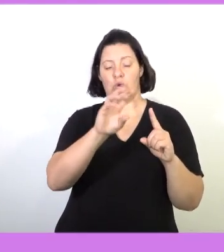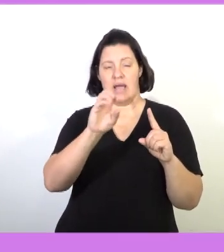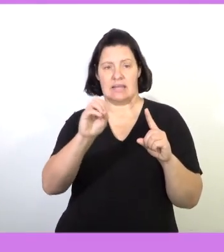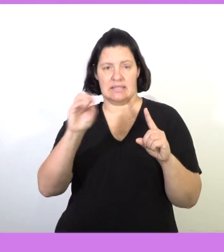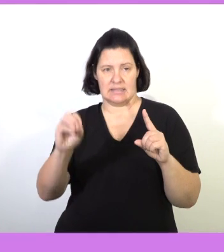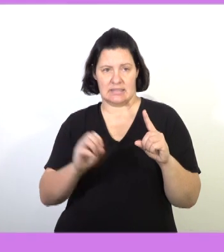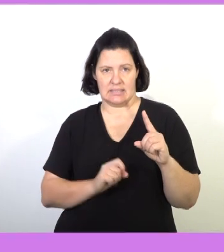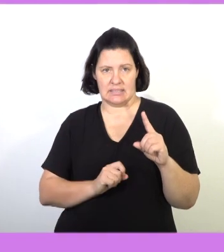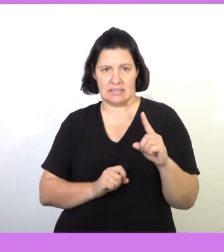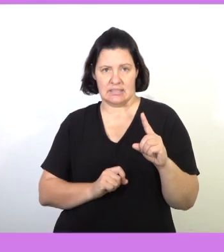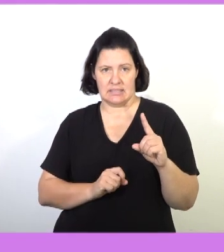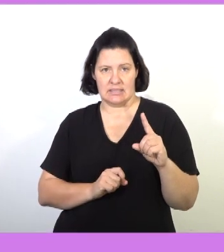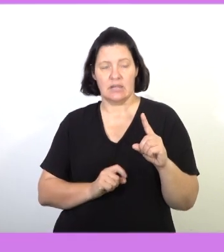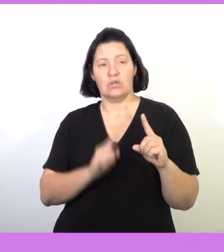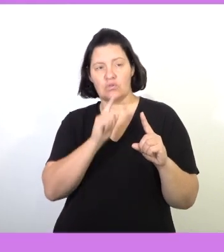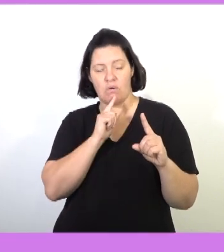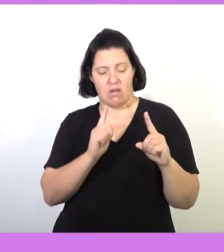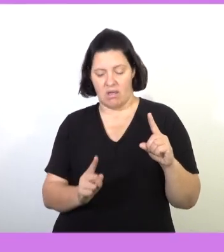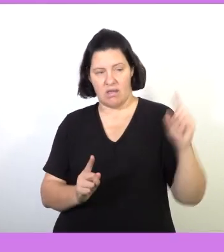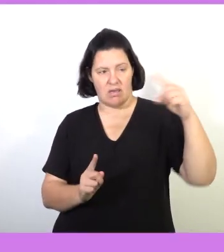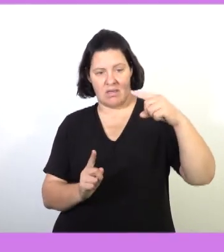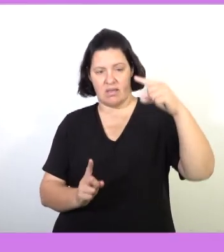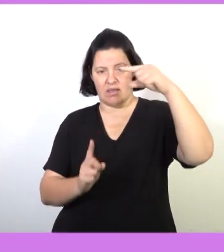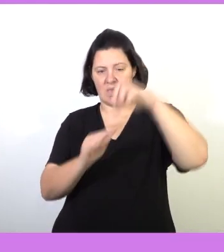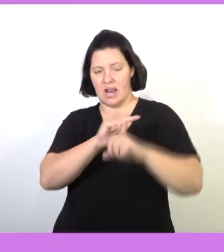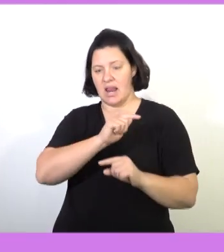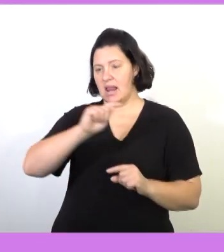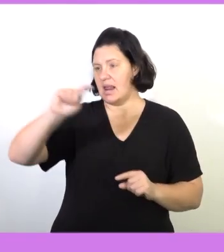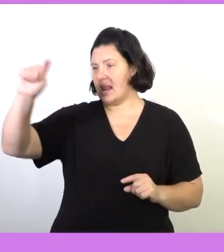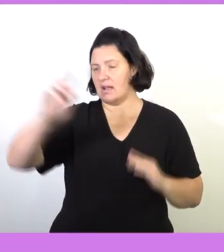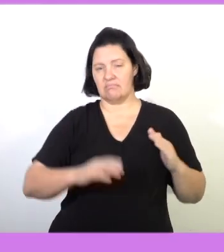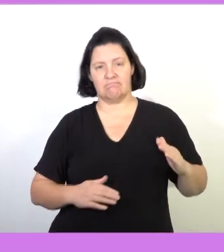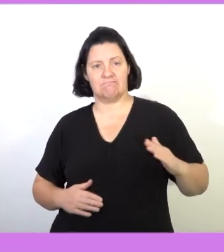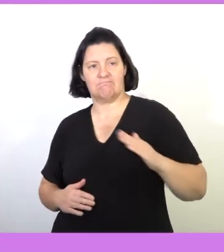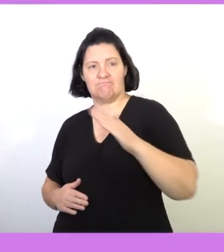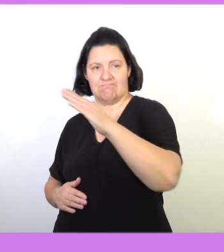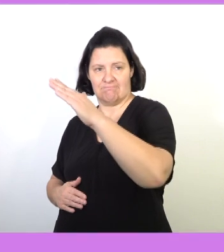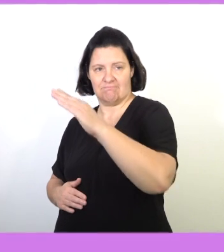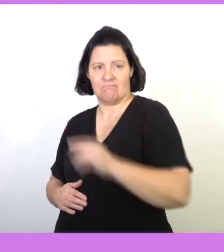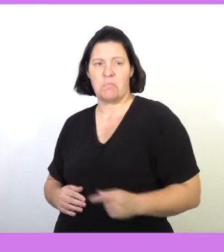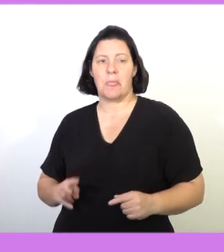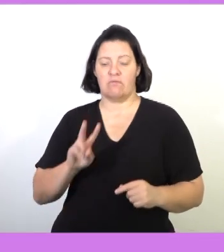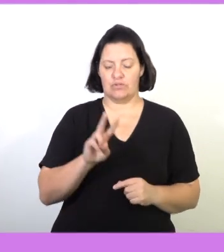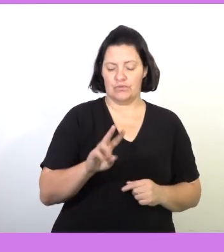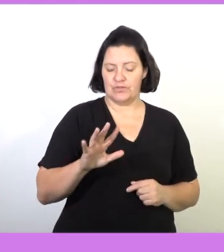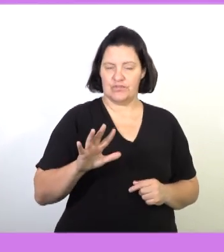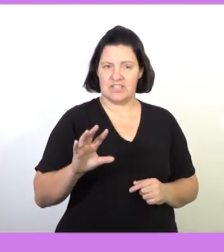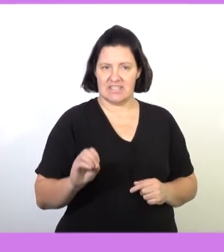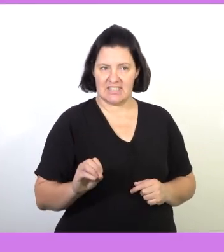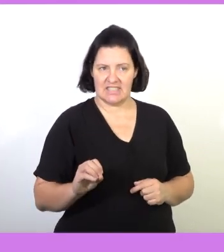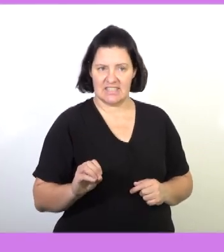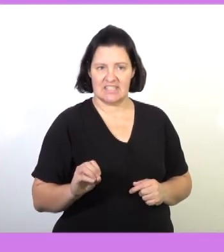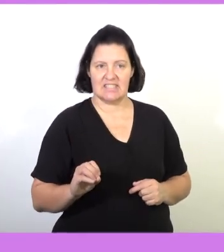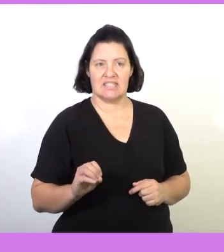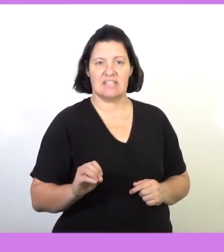is 200. So you can see that the values over there, they need to tally. When x is 250, remember